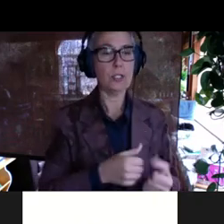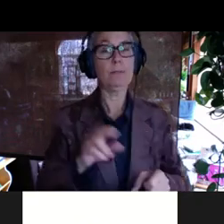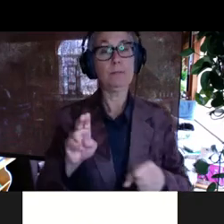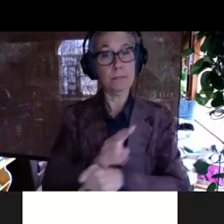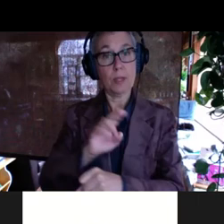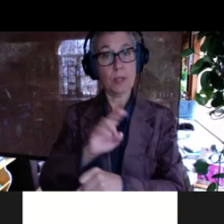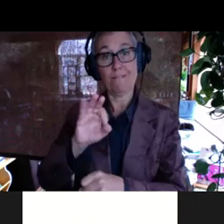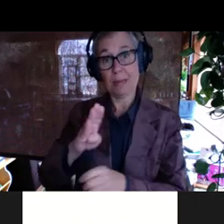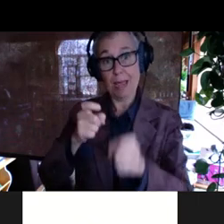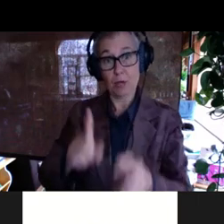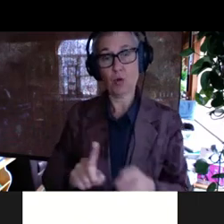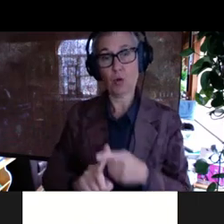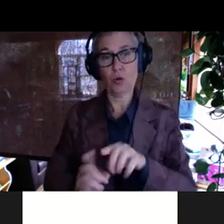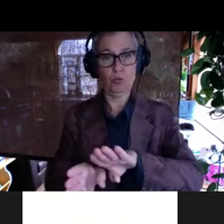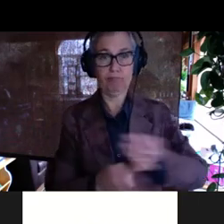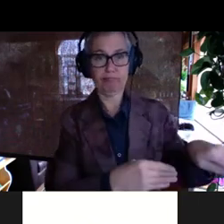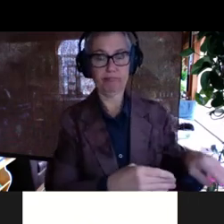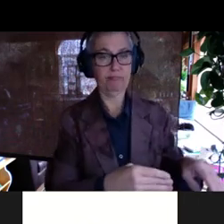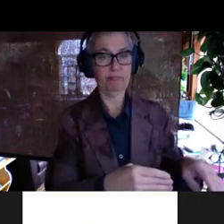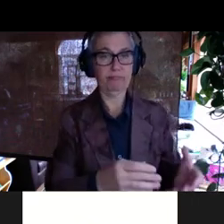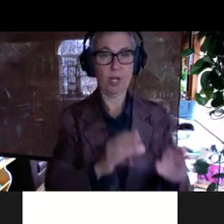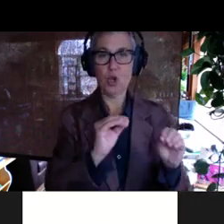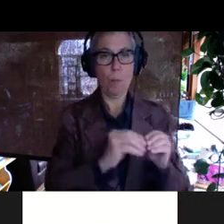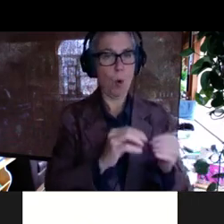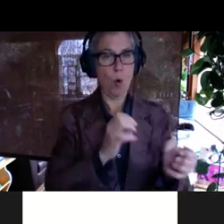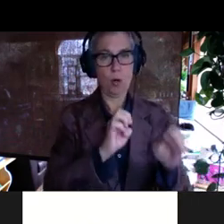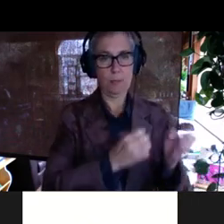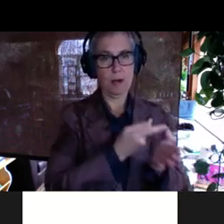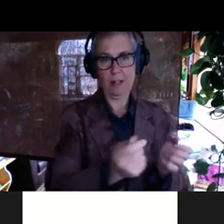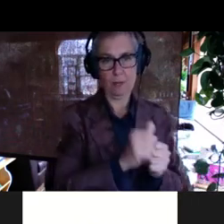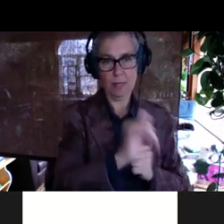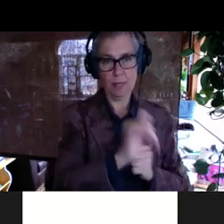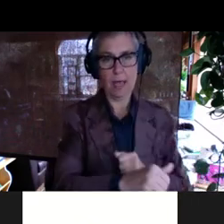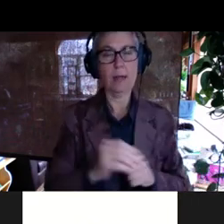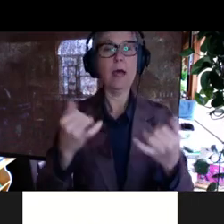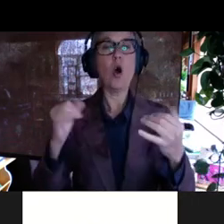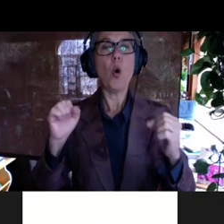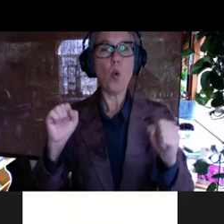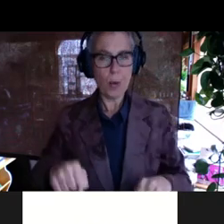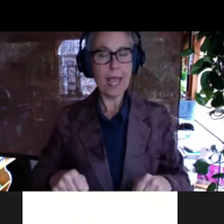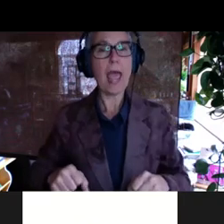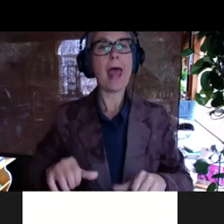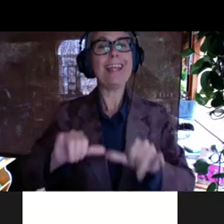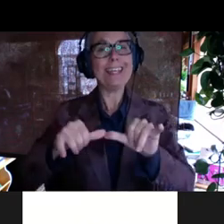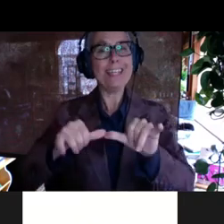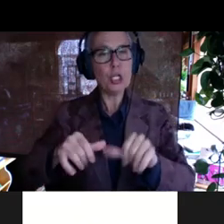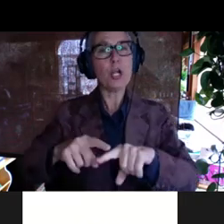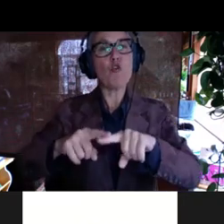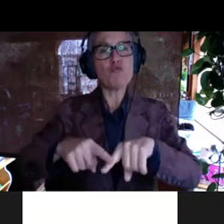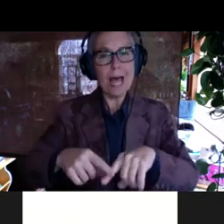eliminate those types of experimental failure and allow us to reliably engineer things with directed evolution.